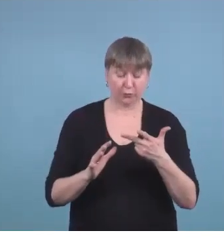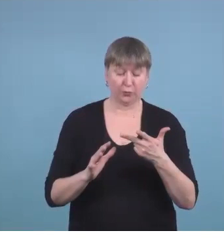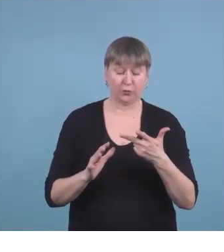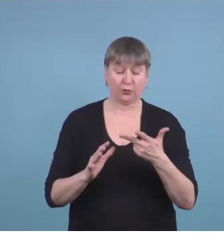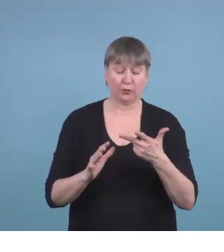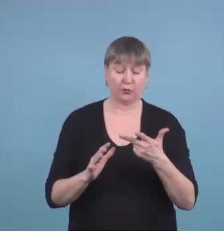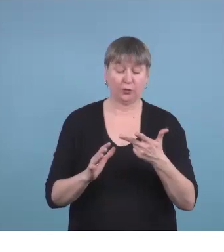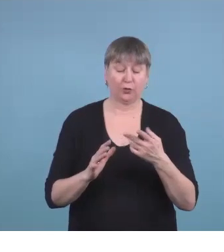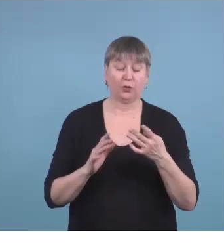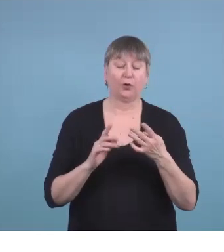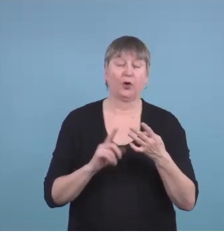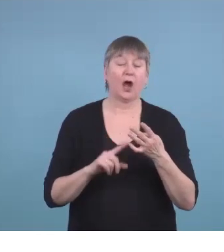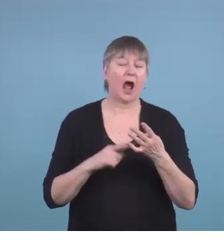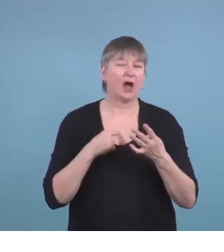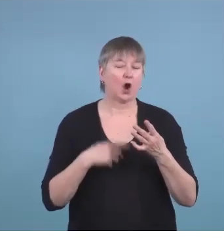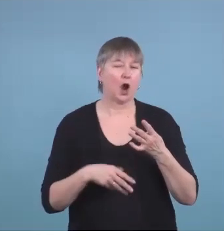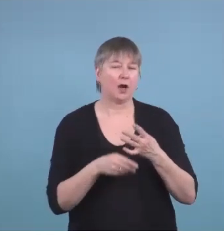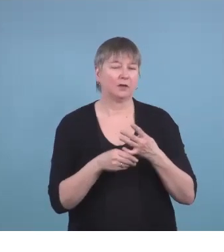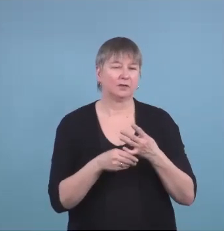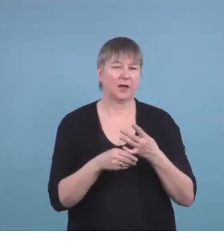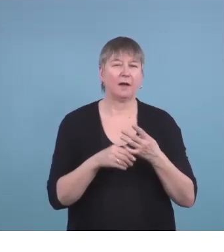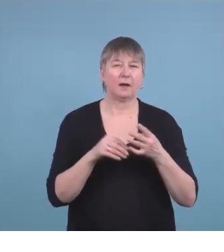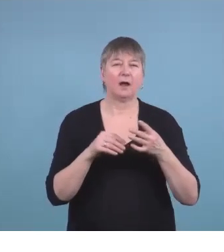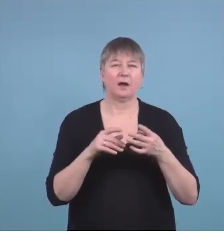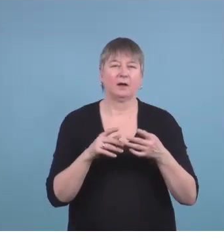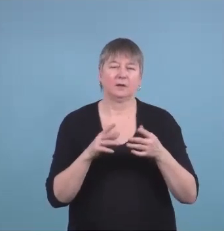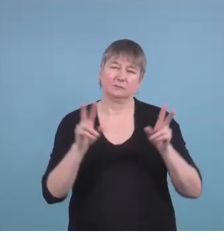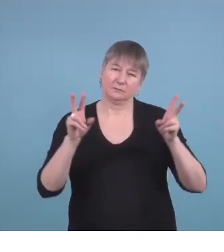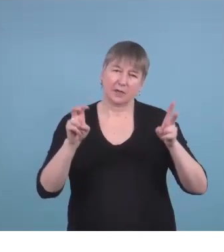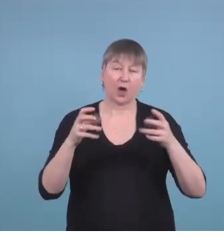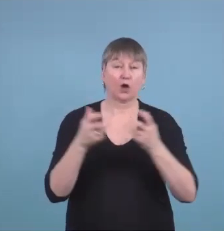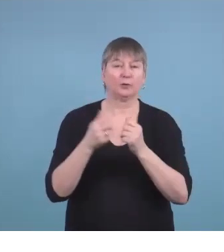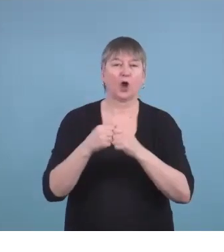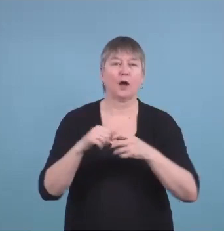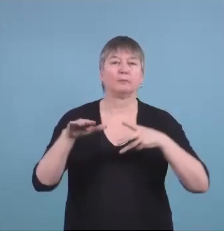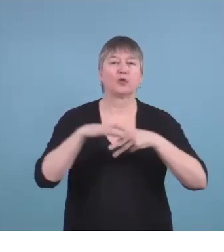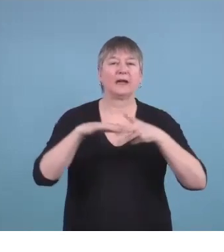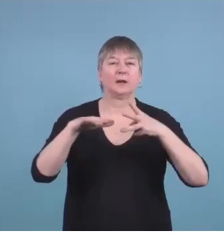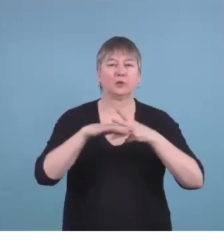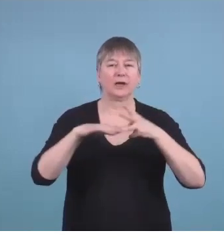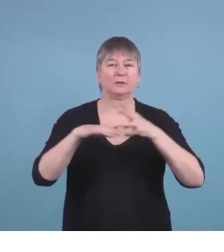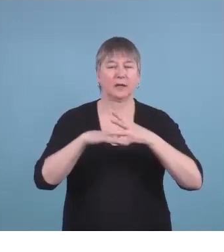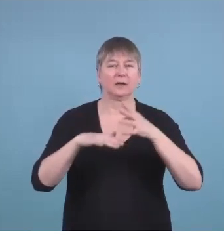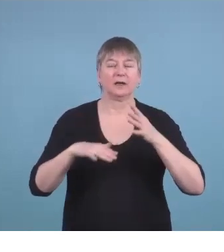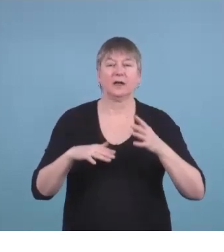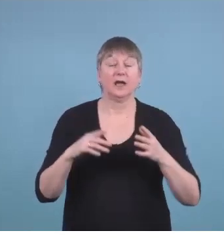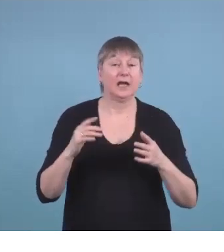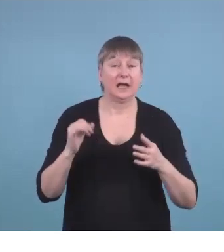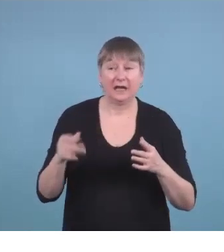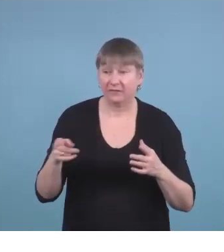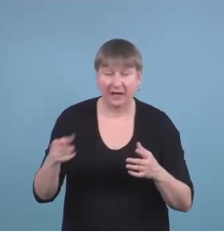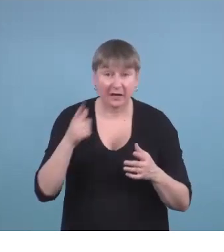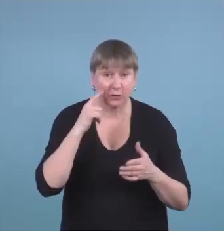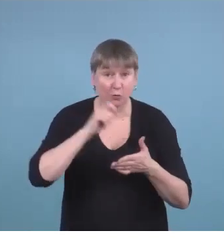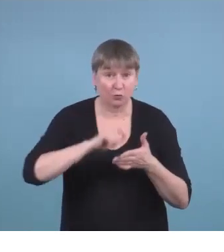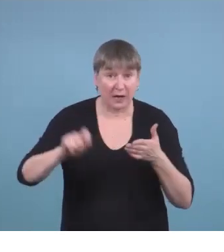I always add frequent breaks to their accommodations because here's the deal if you're going to write an exam for